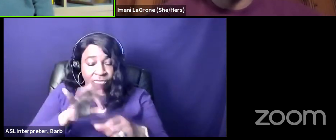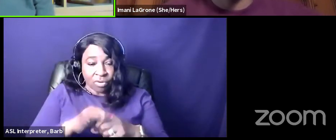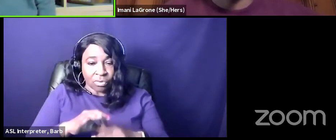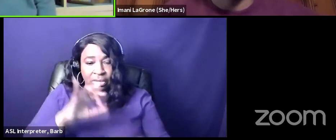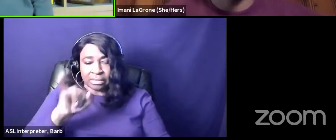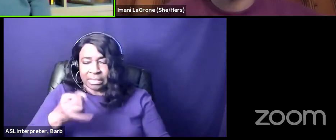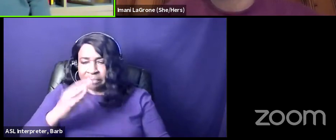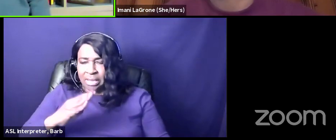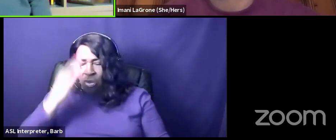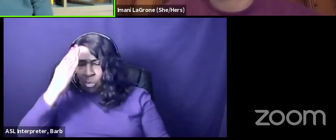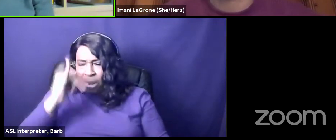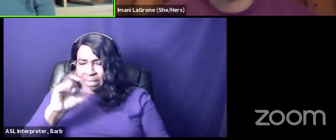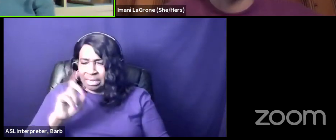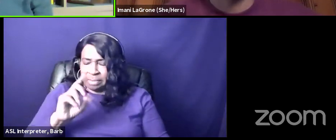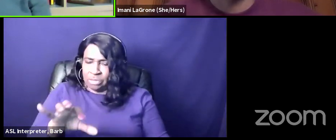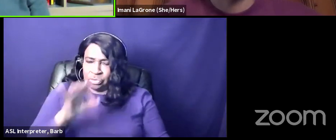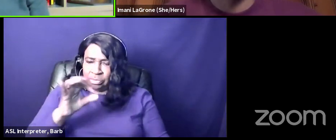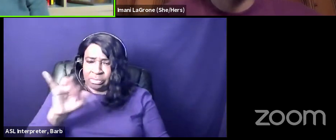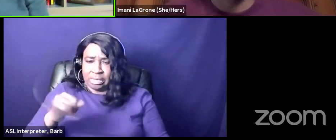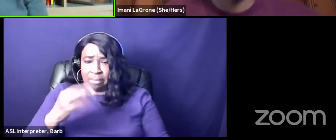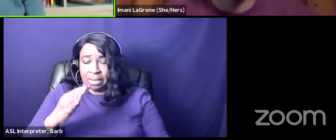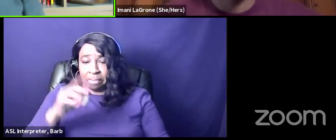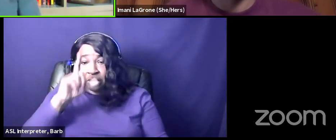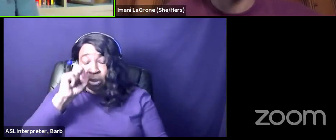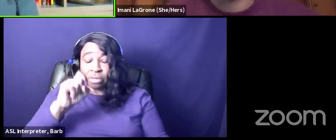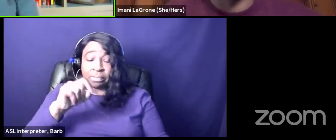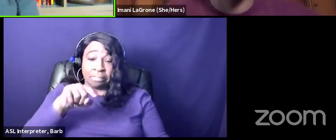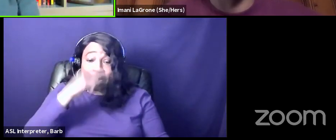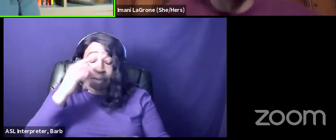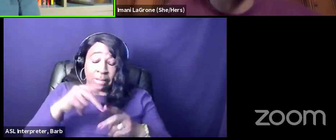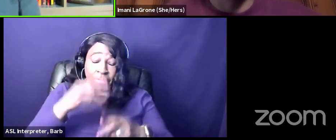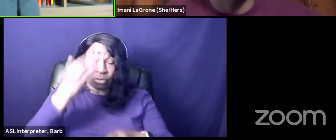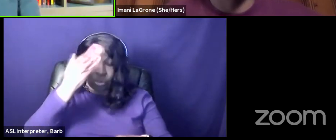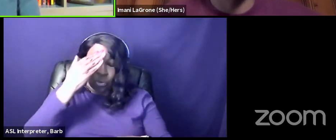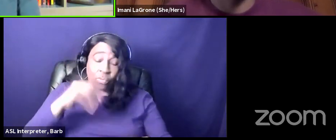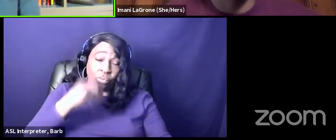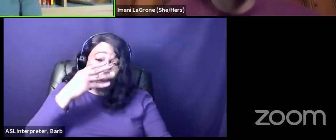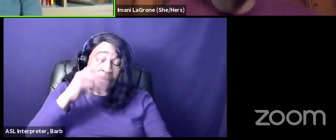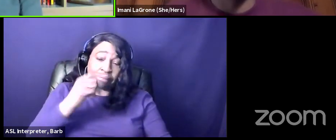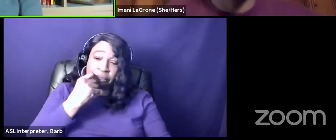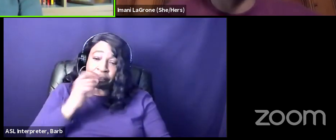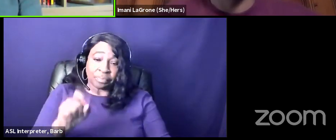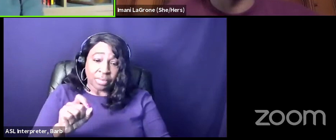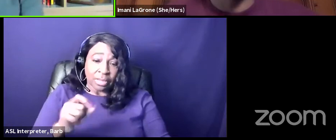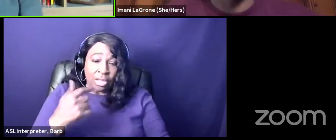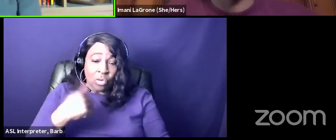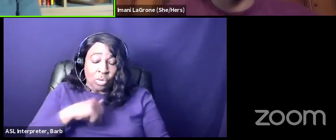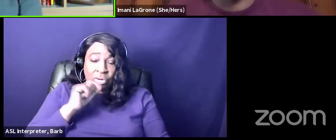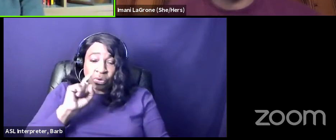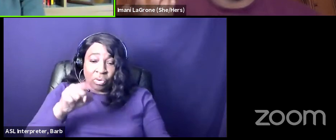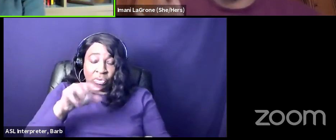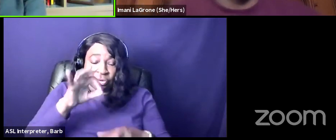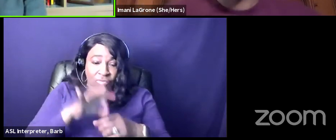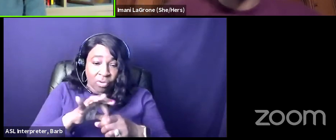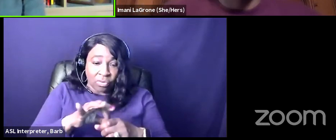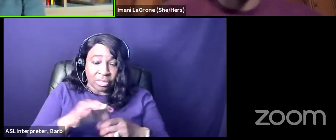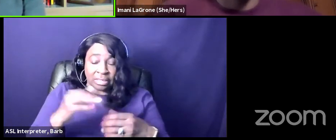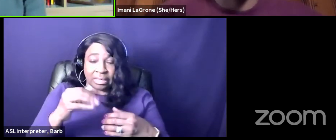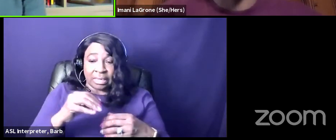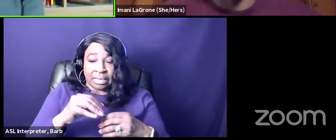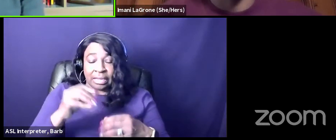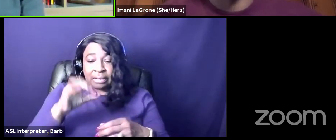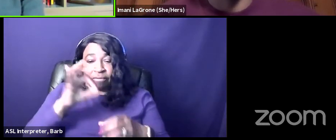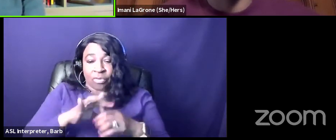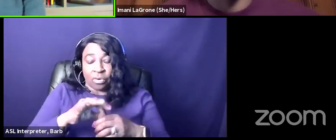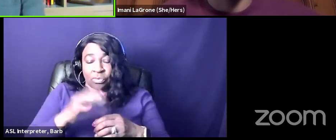the democrats choose joe biden it's like because black people know white people we don't get to go to the polls and just have pie in the sky voting however